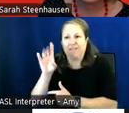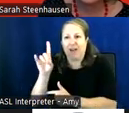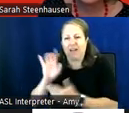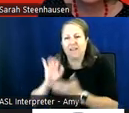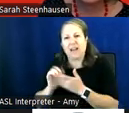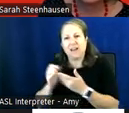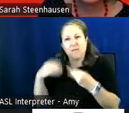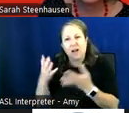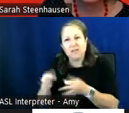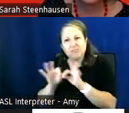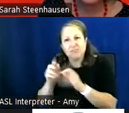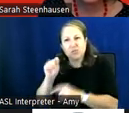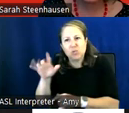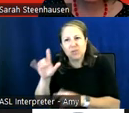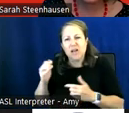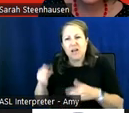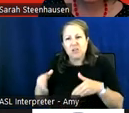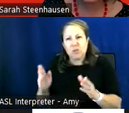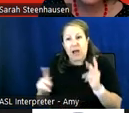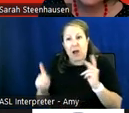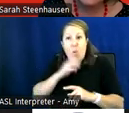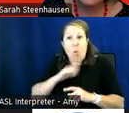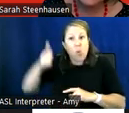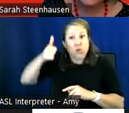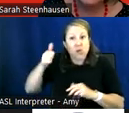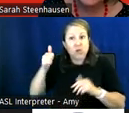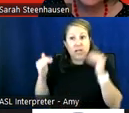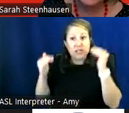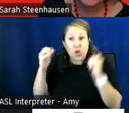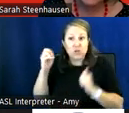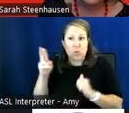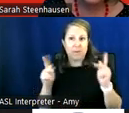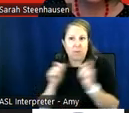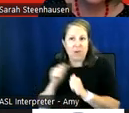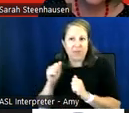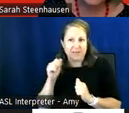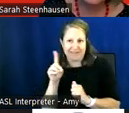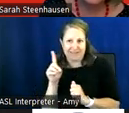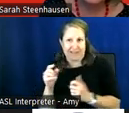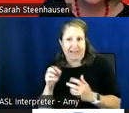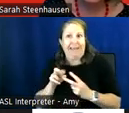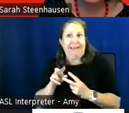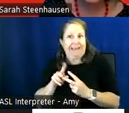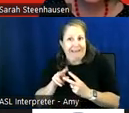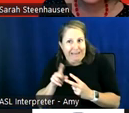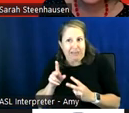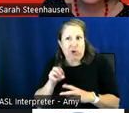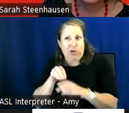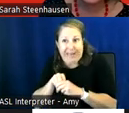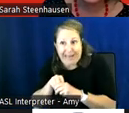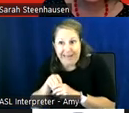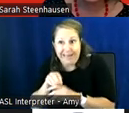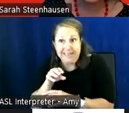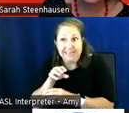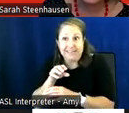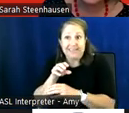adults and people with disabilities who are either at risk of institutionalization or trying to transition from an institutional